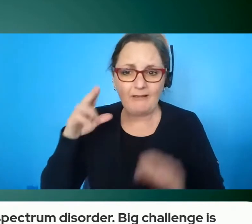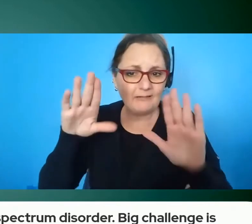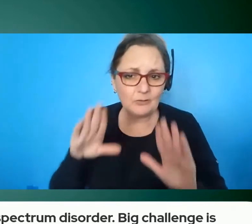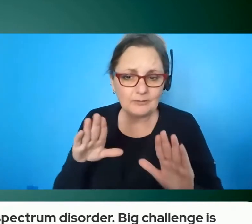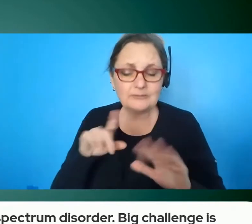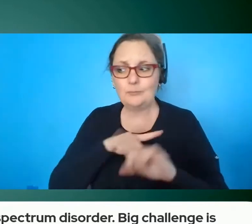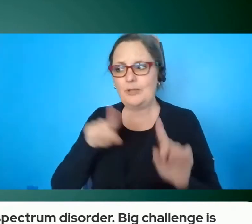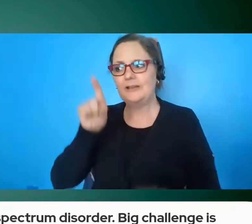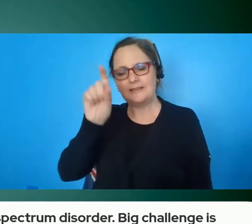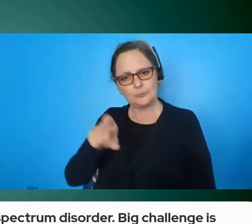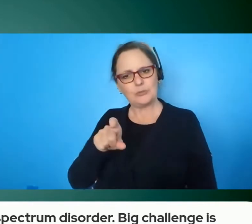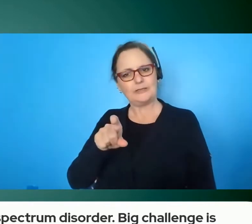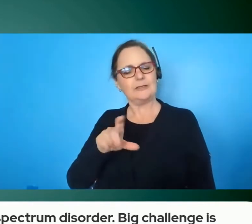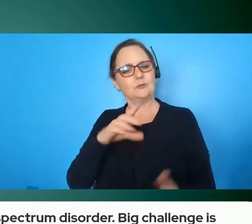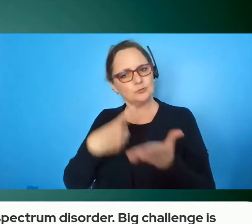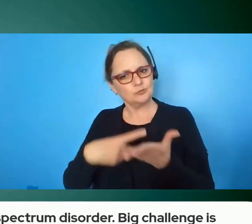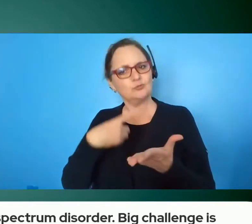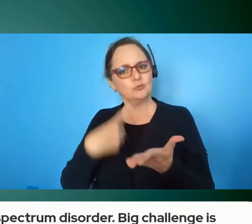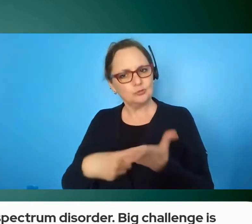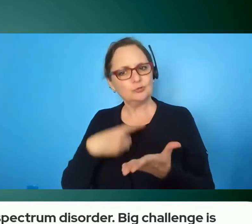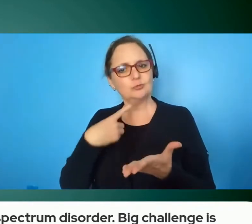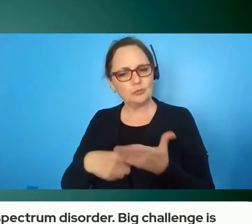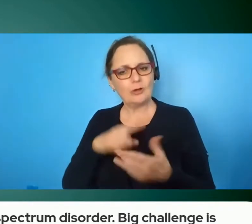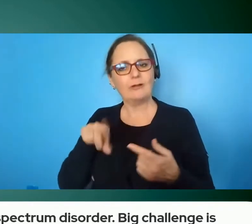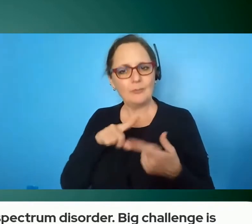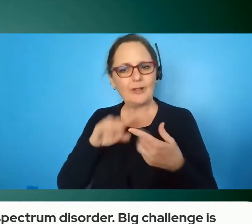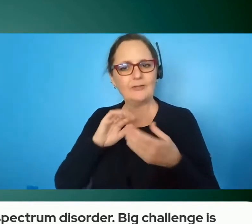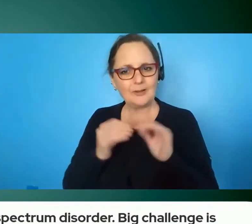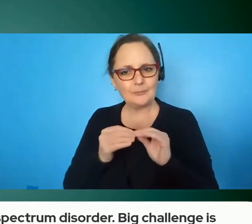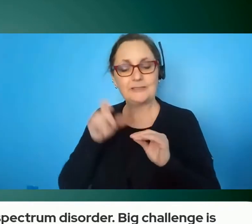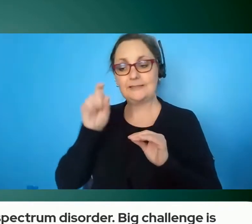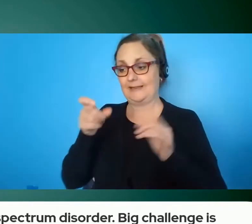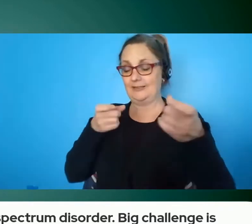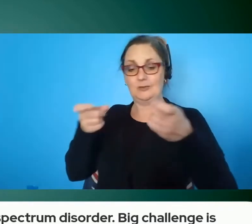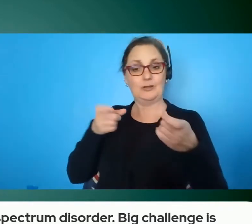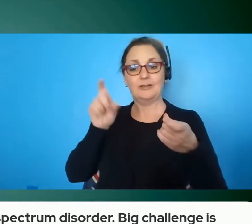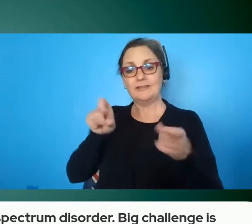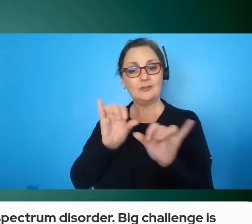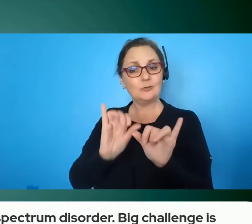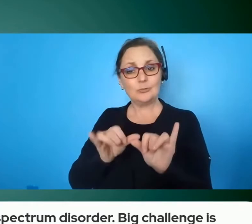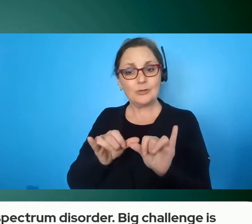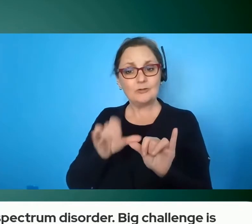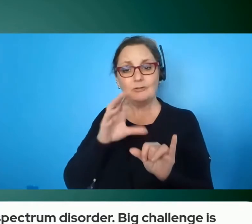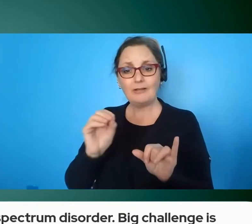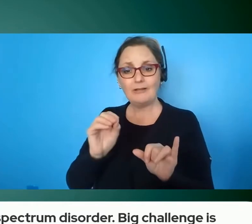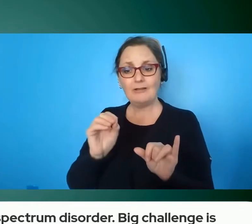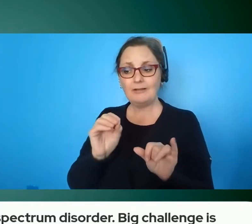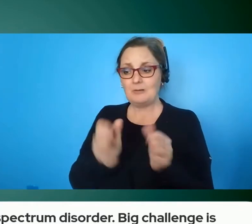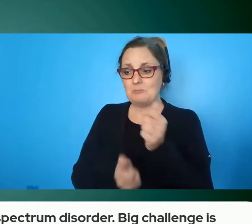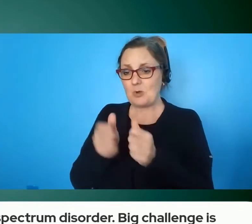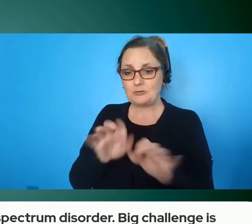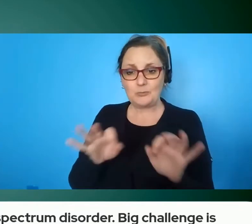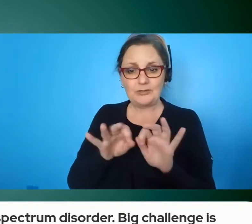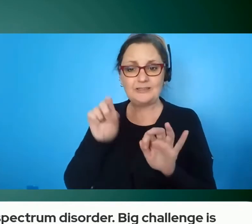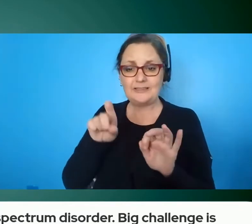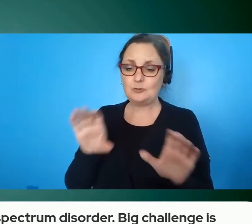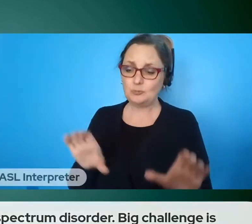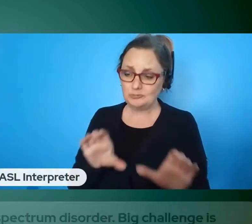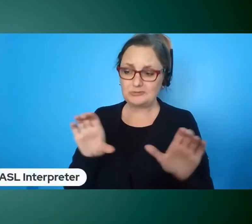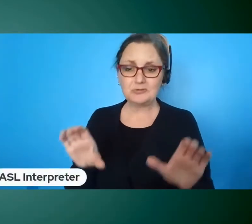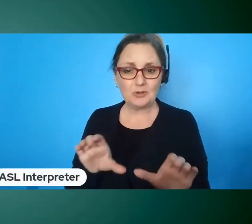about they do need to be managed and measured um and we do need to most importantly encourage self-identification